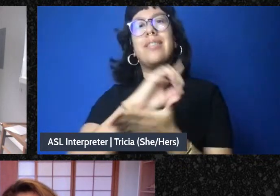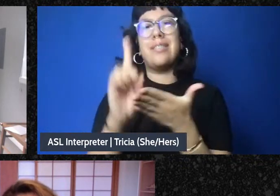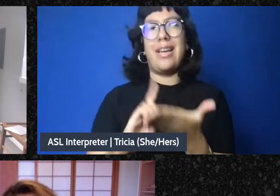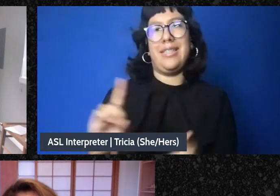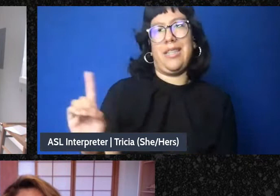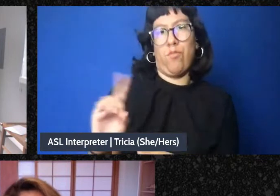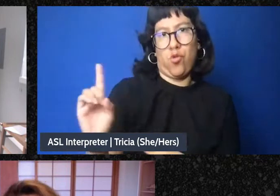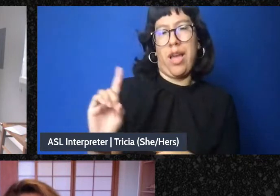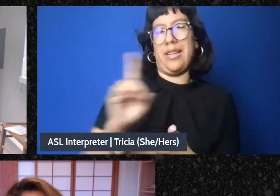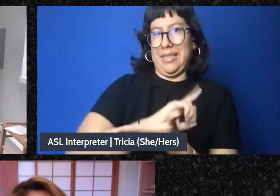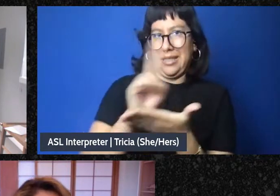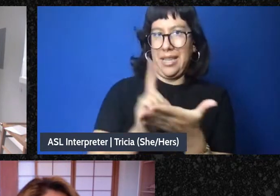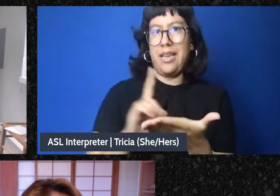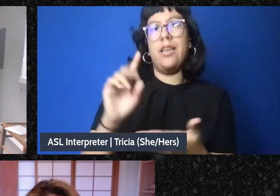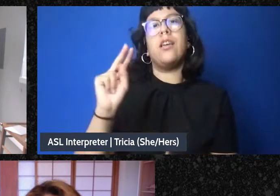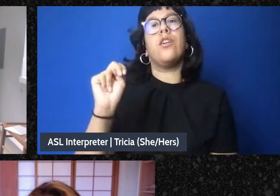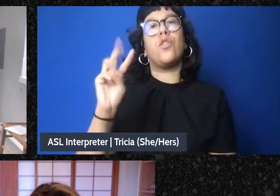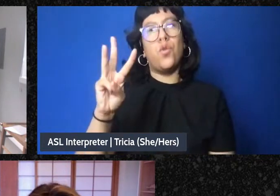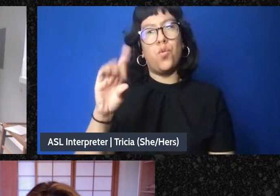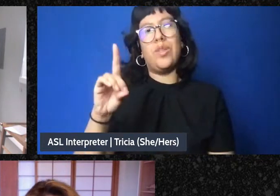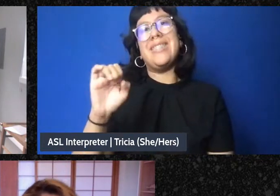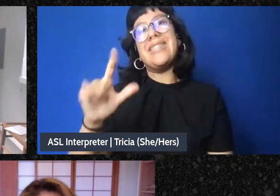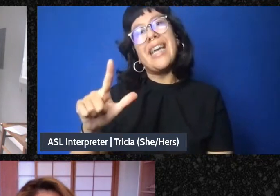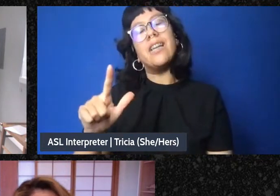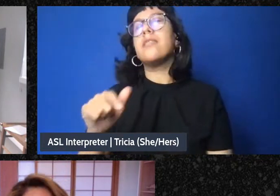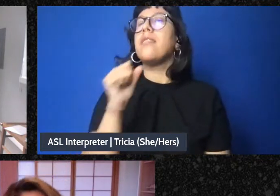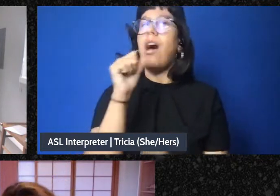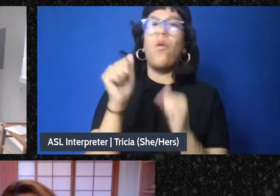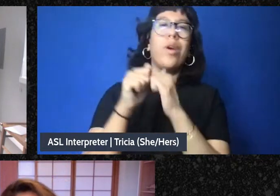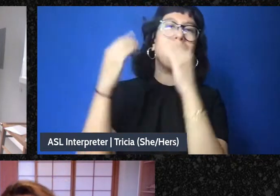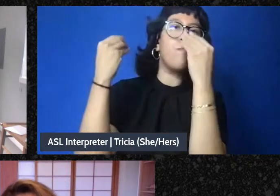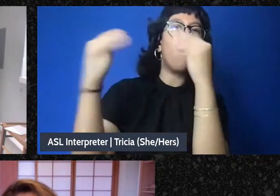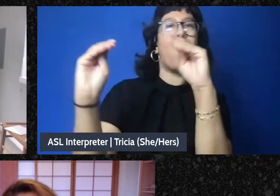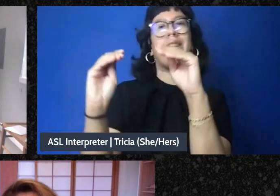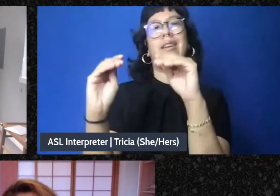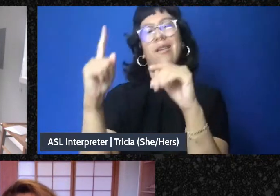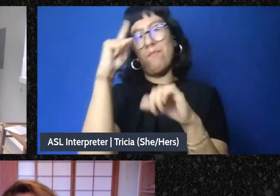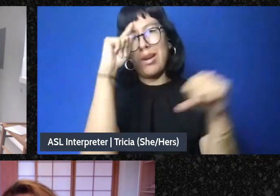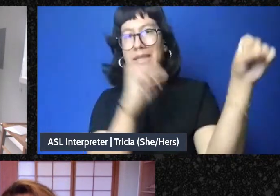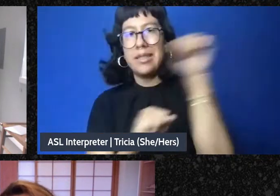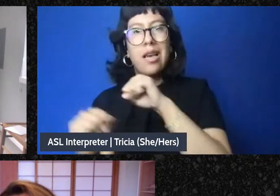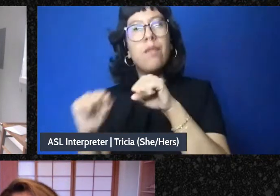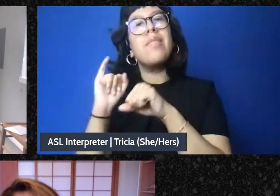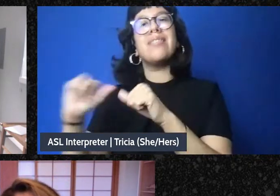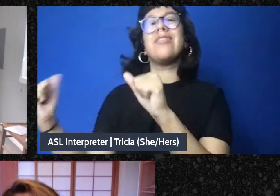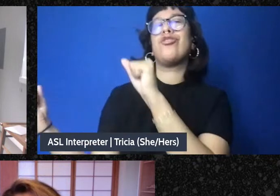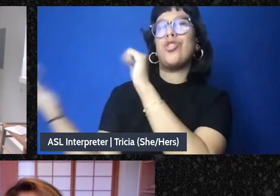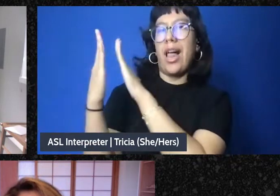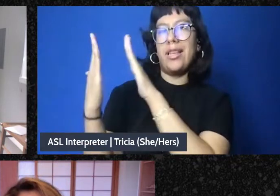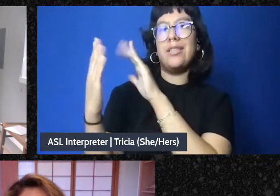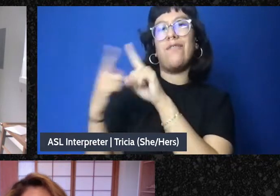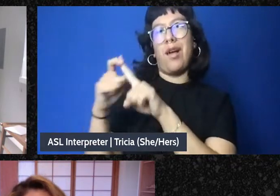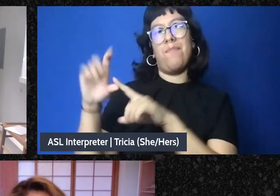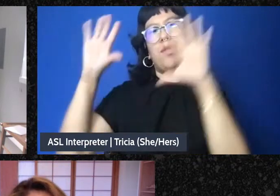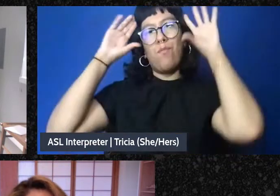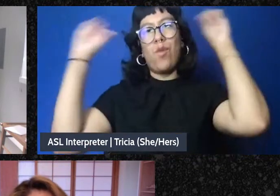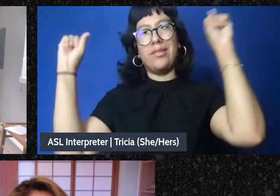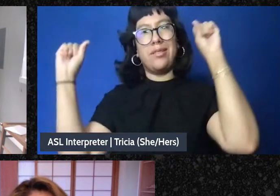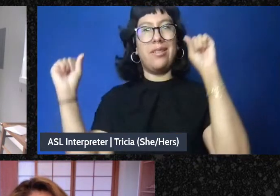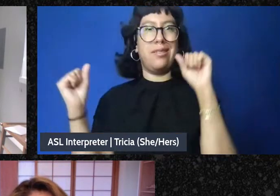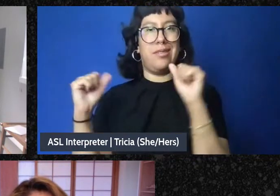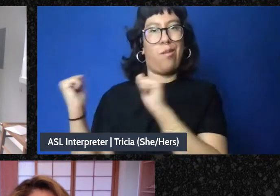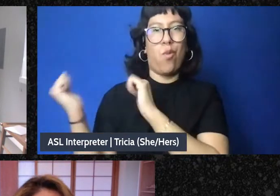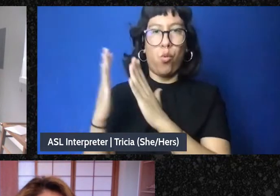own Green New Deals and fund it directly, not through market mechanisms. And it's really a challenge to the Biden approach. So I just think that's the kind of